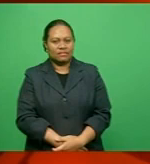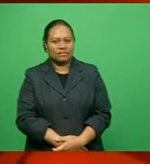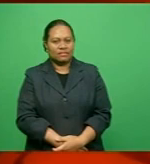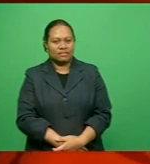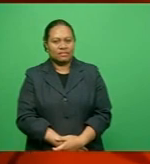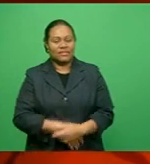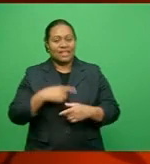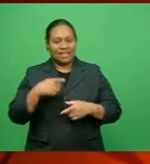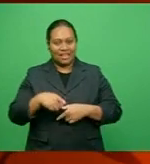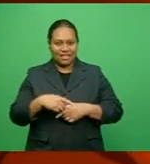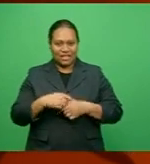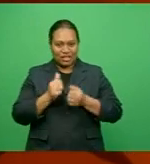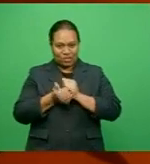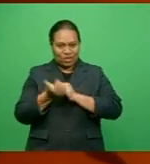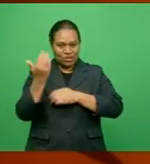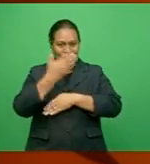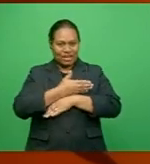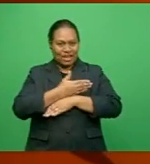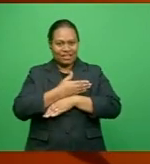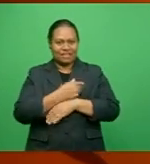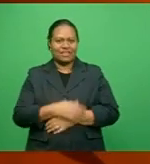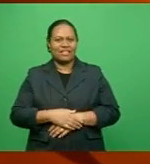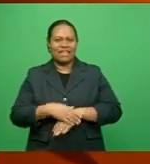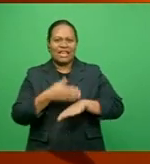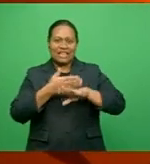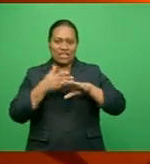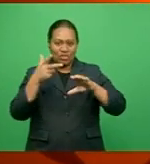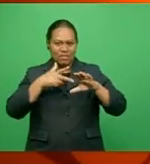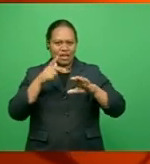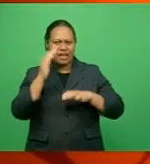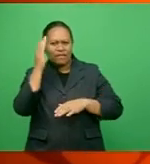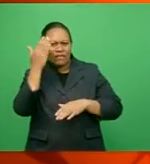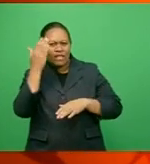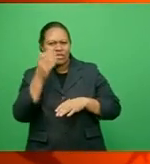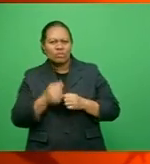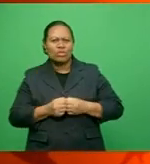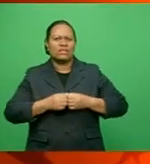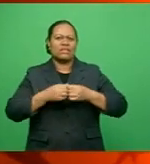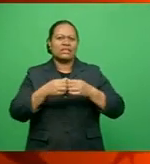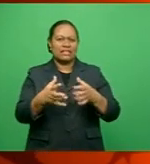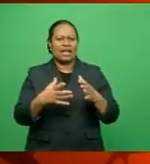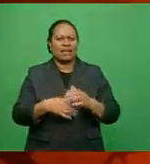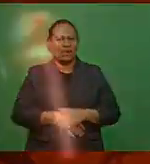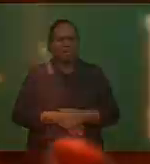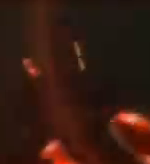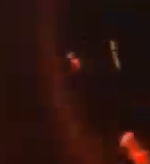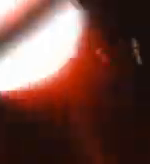That's it from sports tonight coming up in new media Facebook to start oversight boards